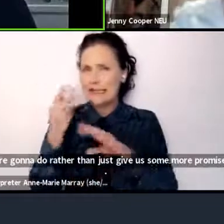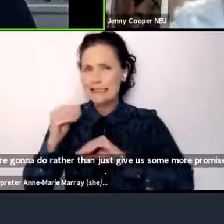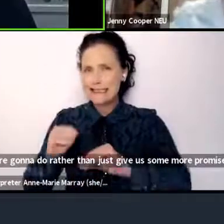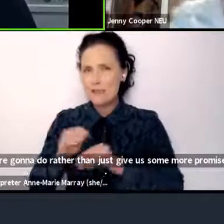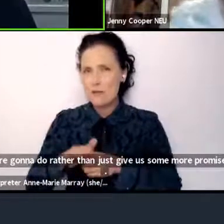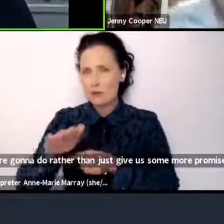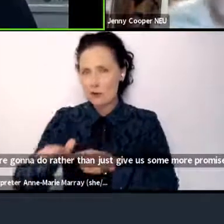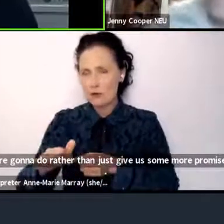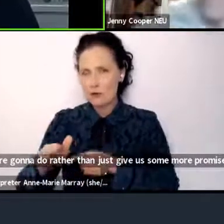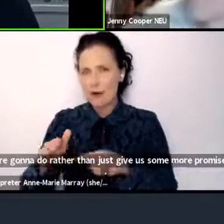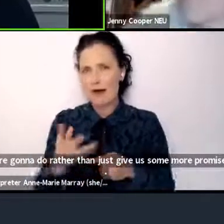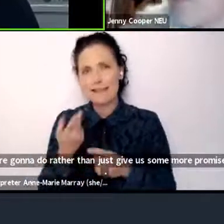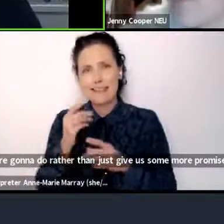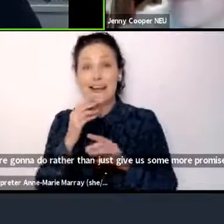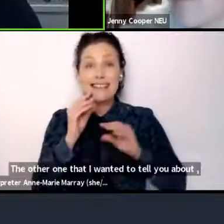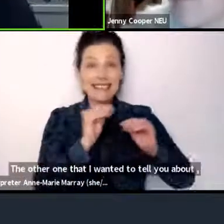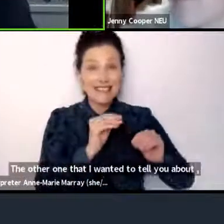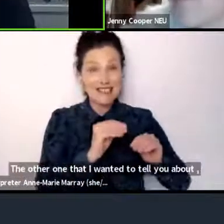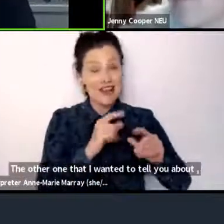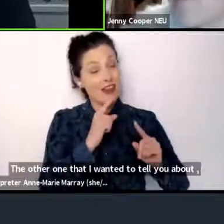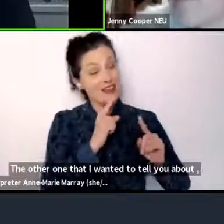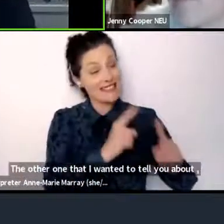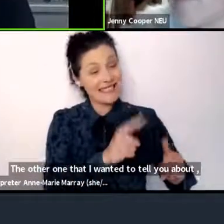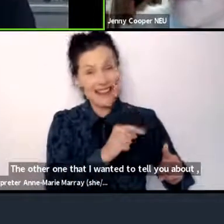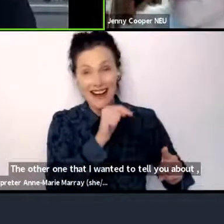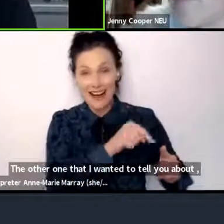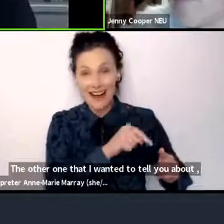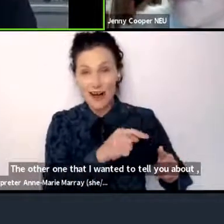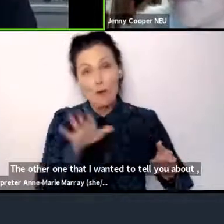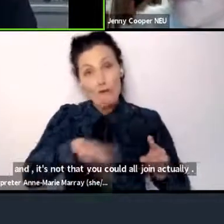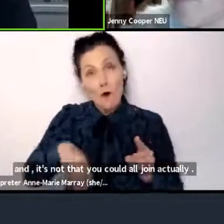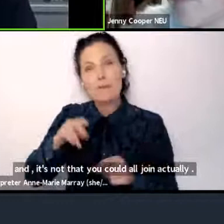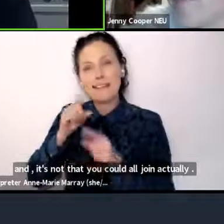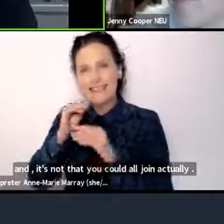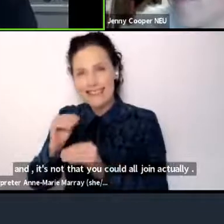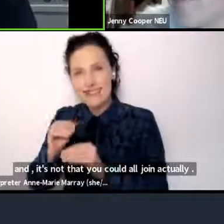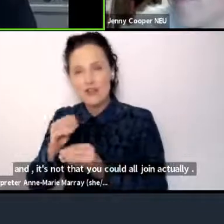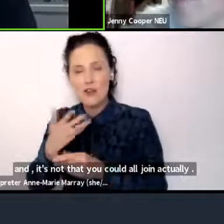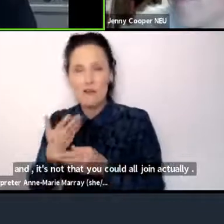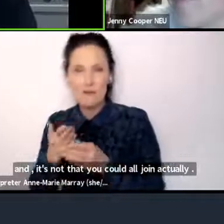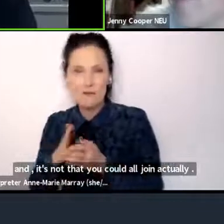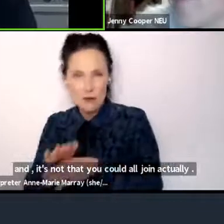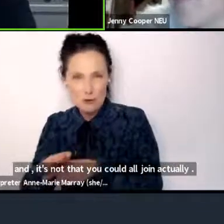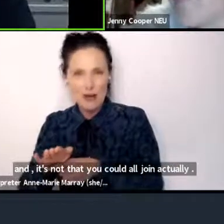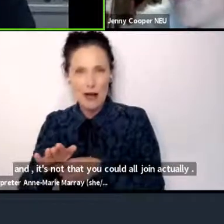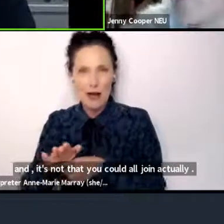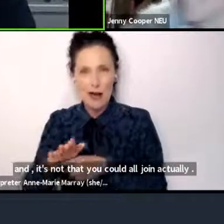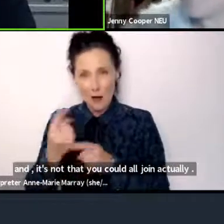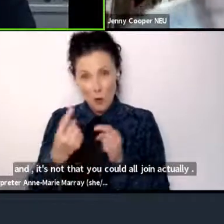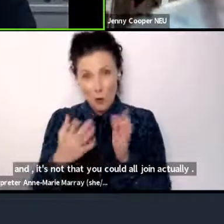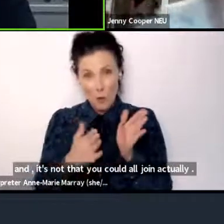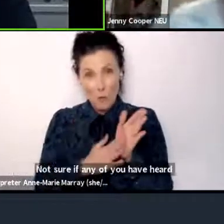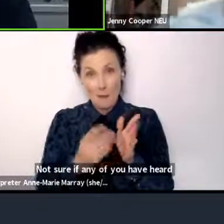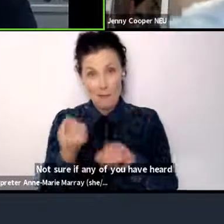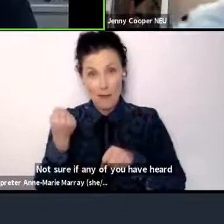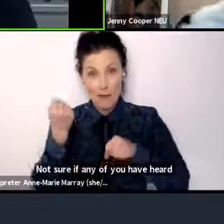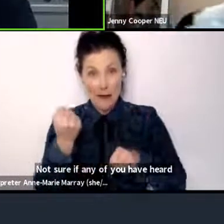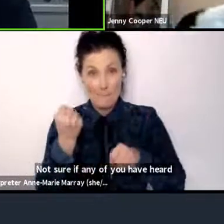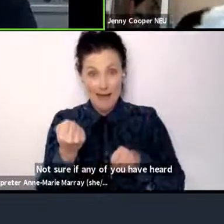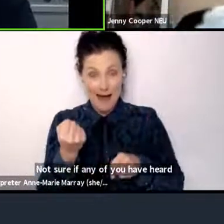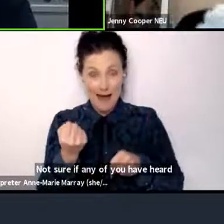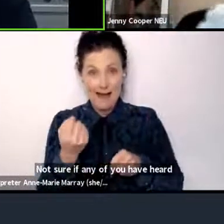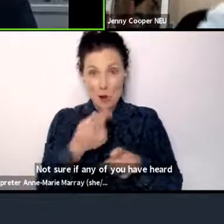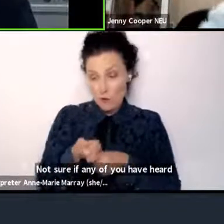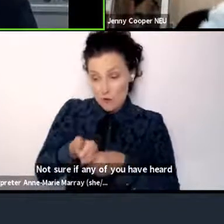from Teach the Future. So Teach the Teacher was a month long campaign we ran this month where we support young people to teach their